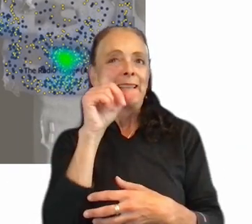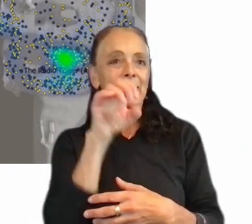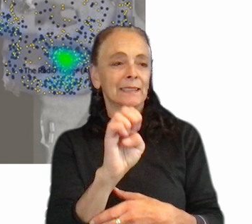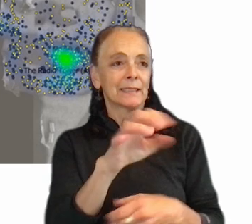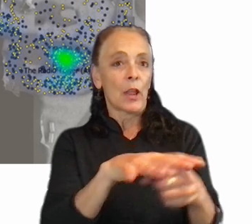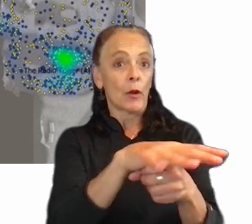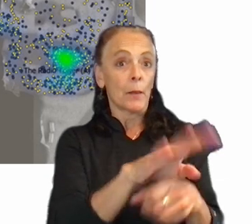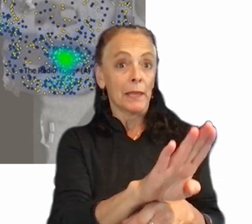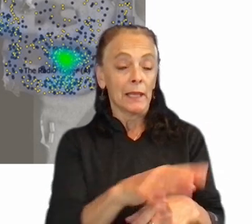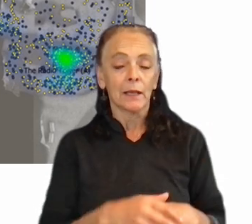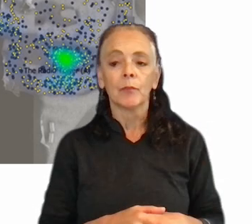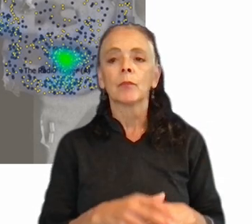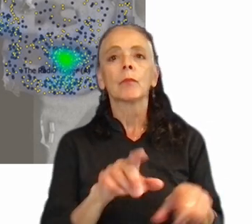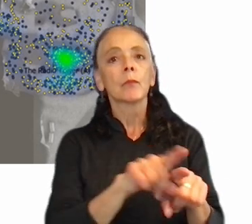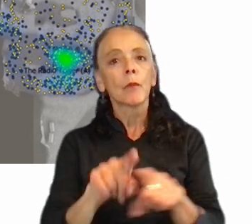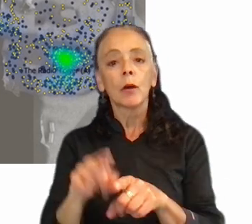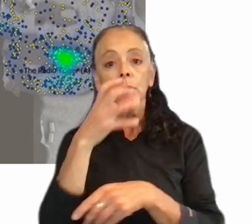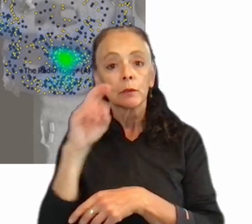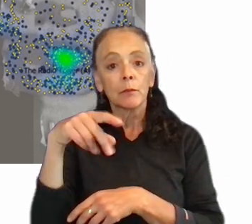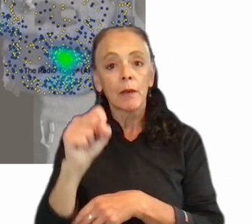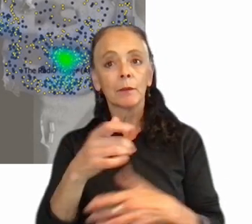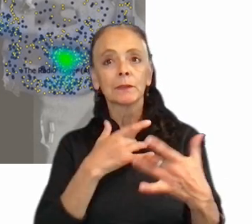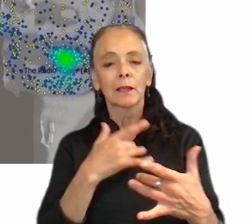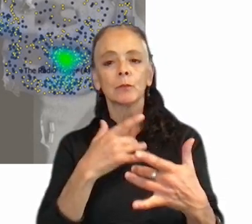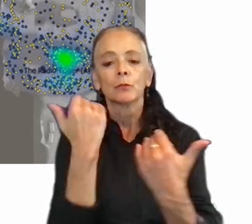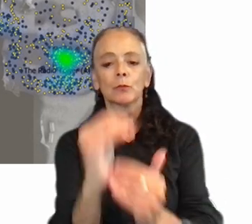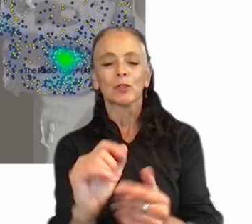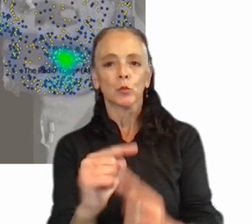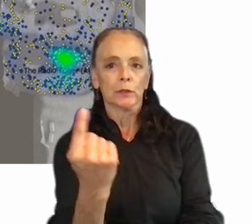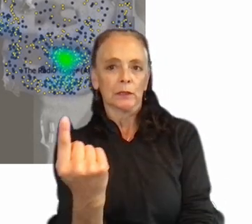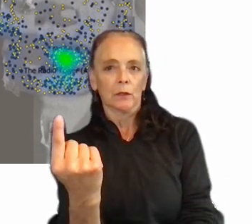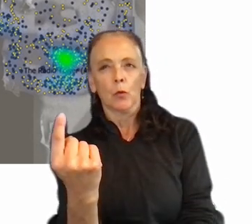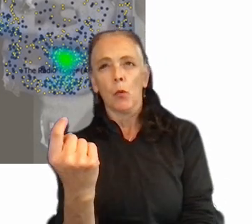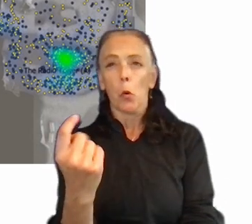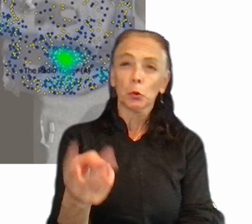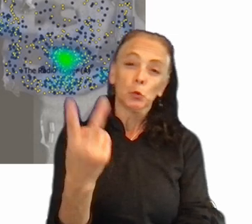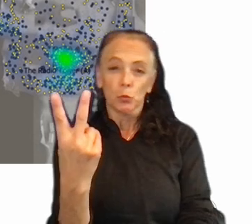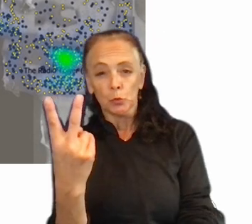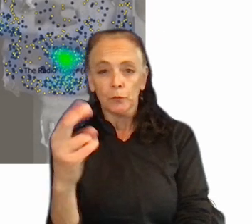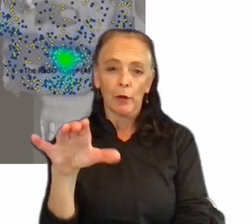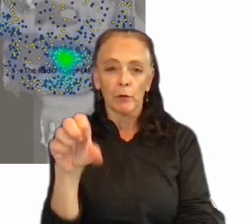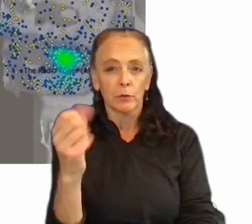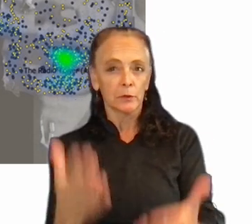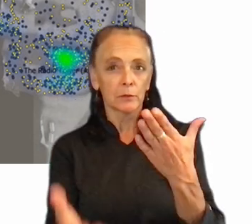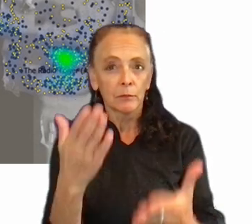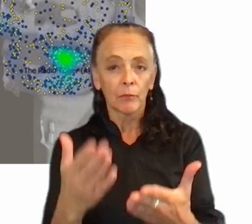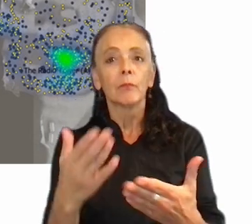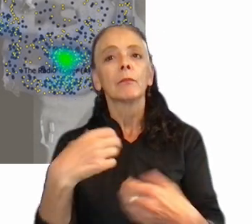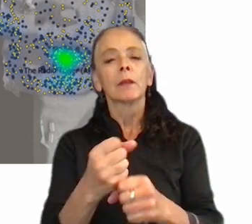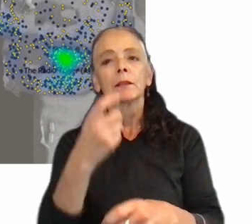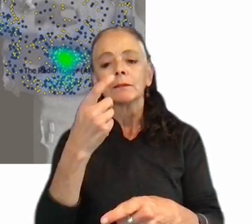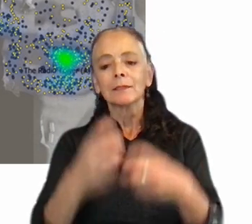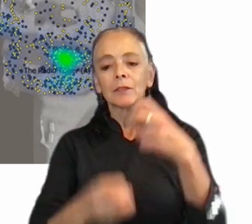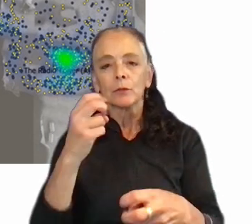Moreover, heatmaps are also usually restricted to a single or at most two variables, which also makes it difficult to